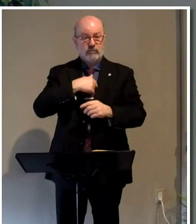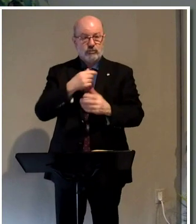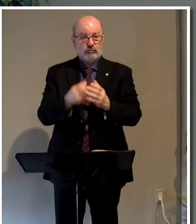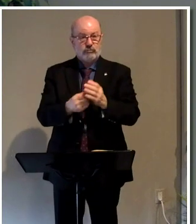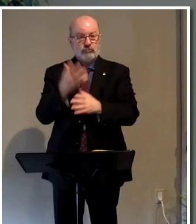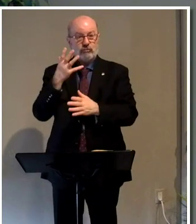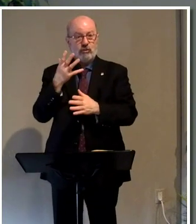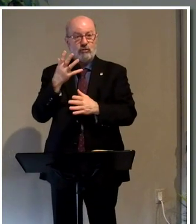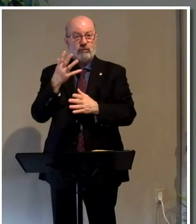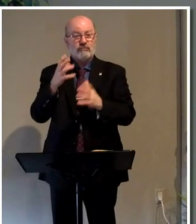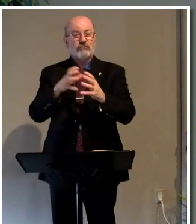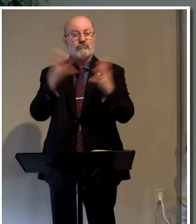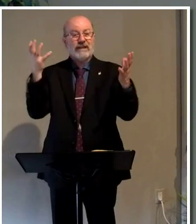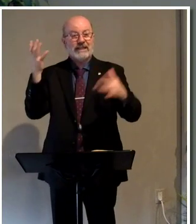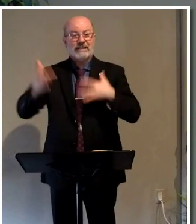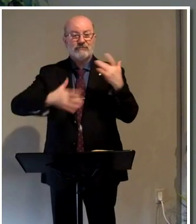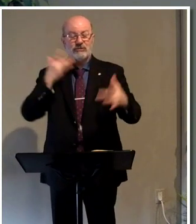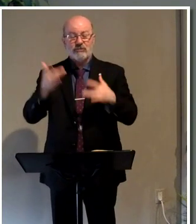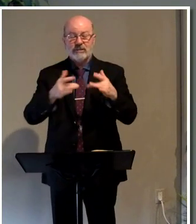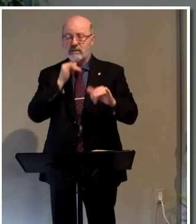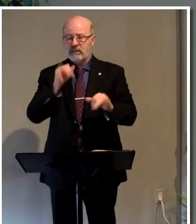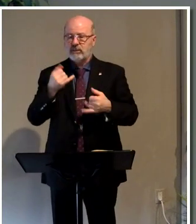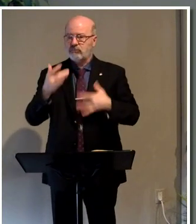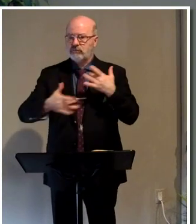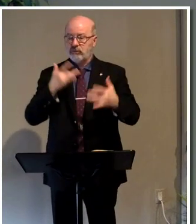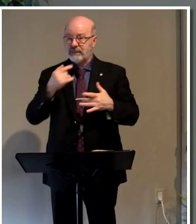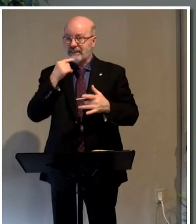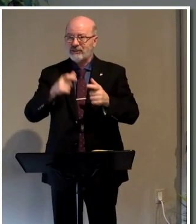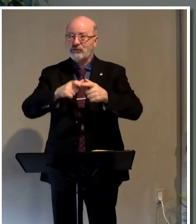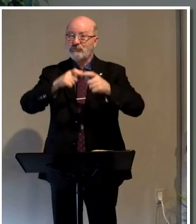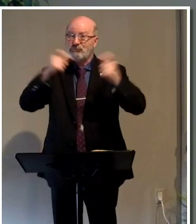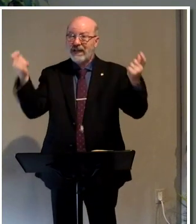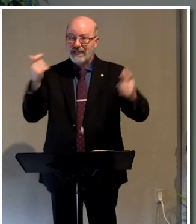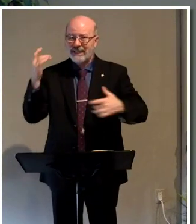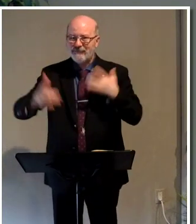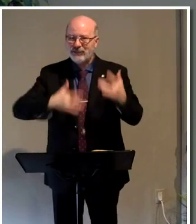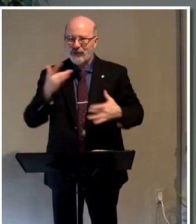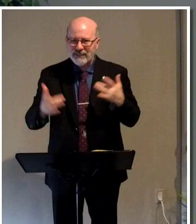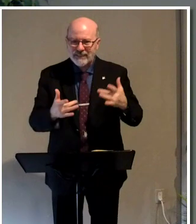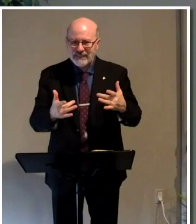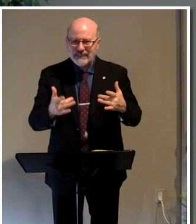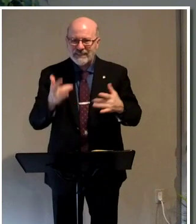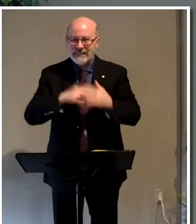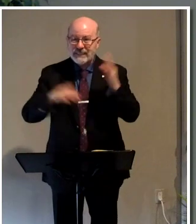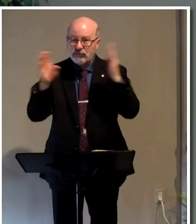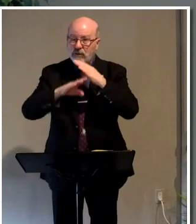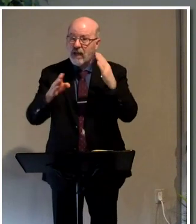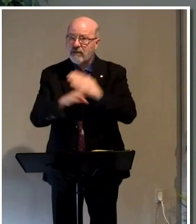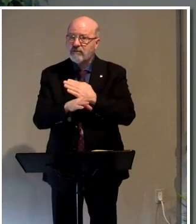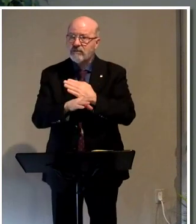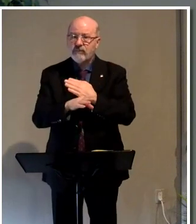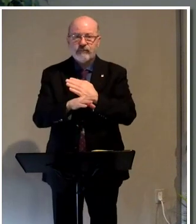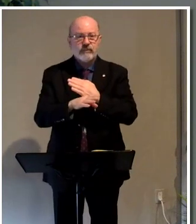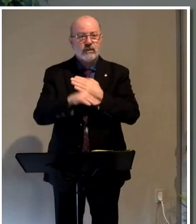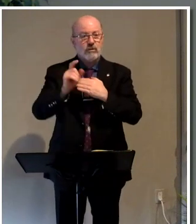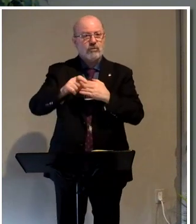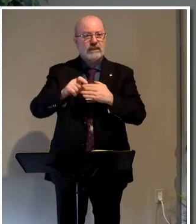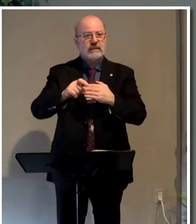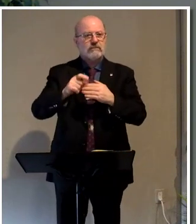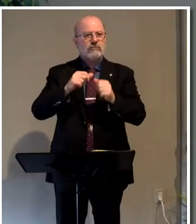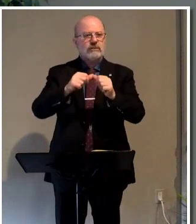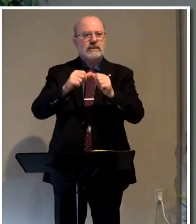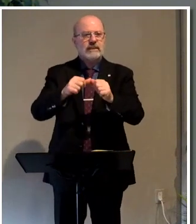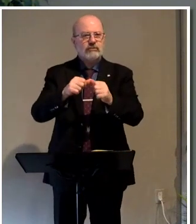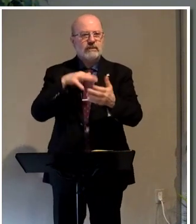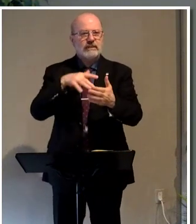to the point of greatly rejoicing, not just rejoicing, it says greatly rejoicing in trials, then we're going to have to continue